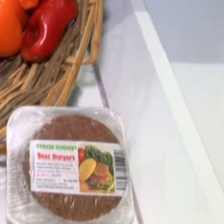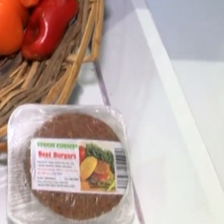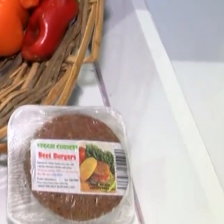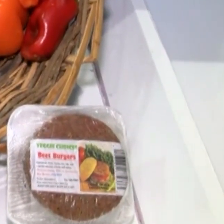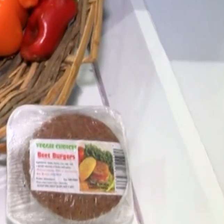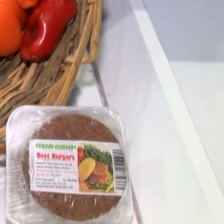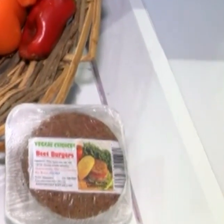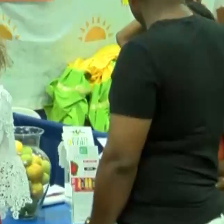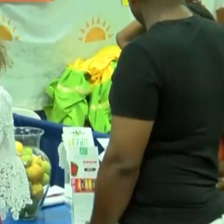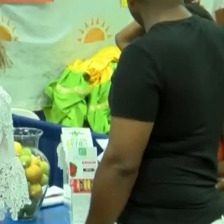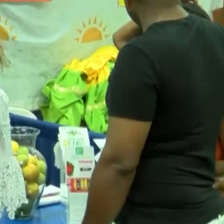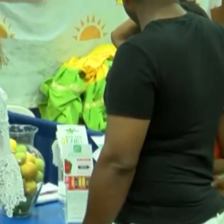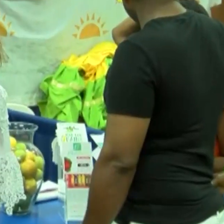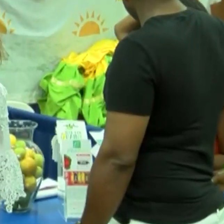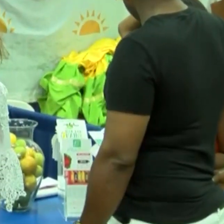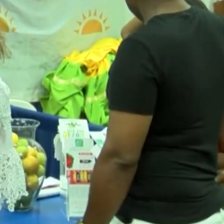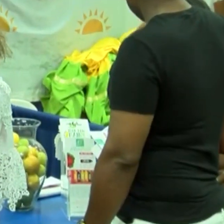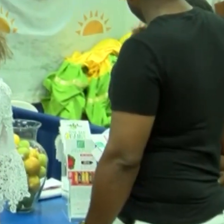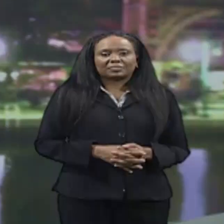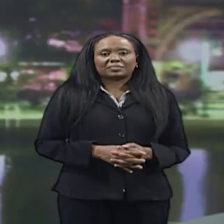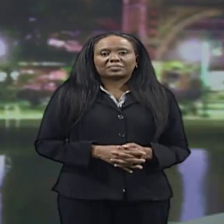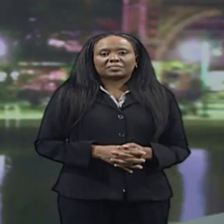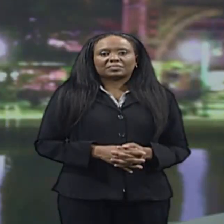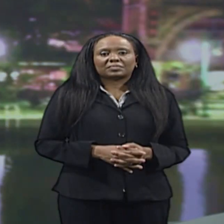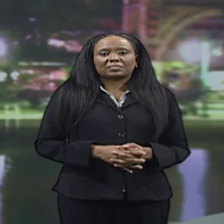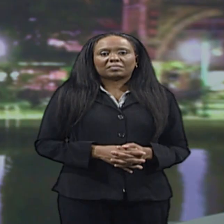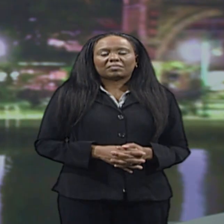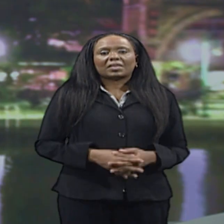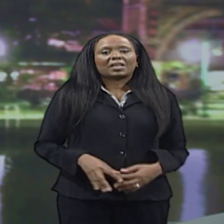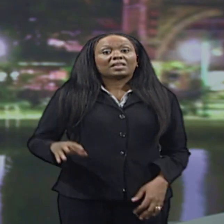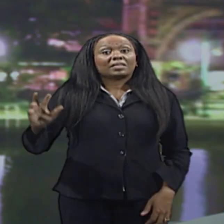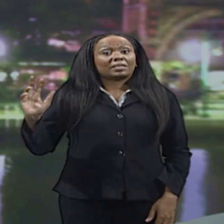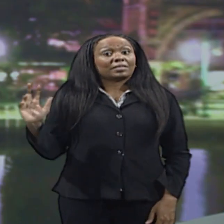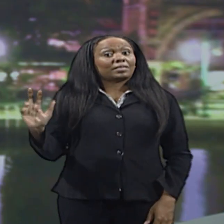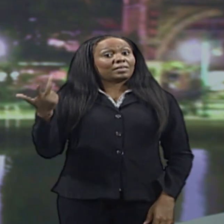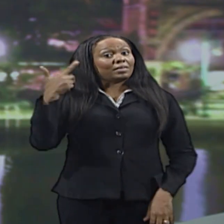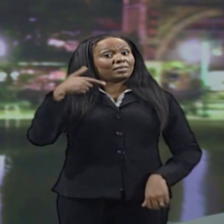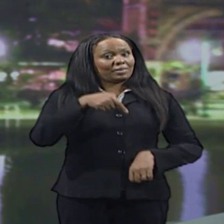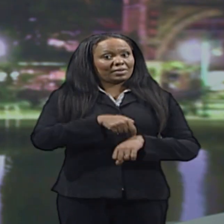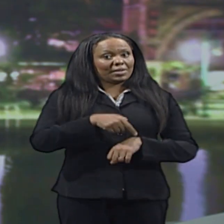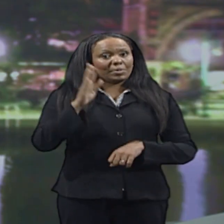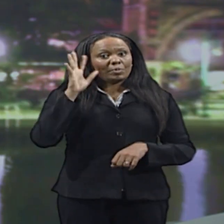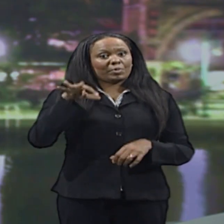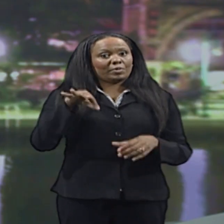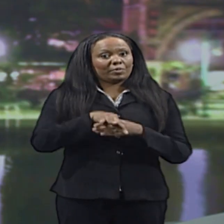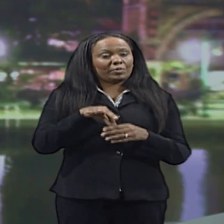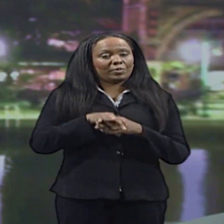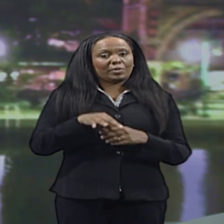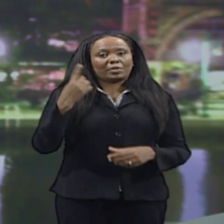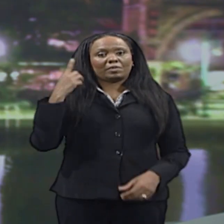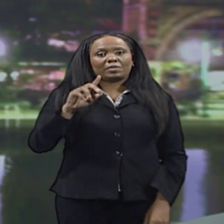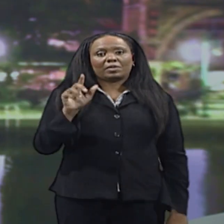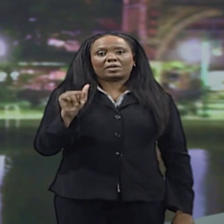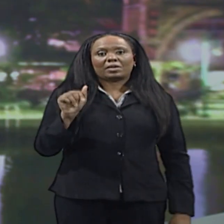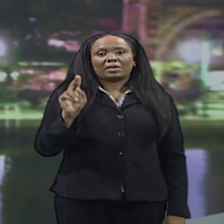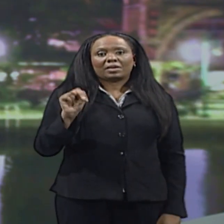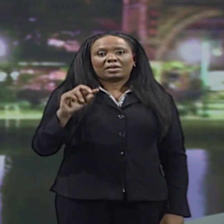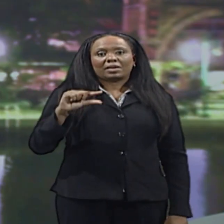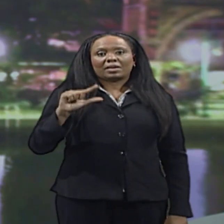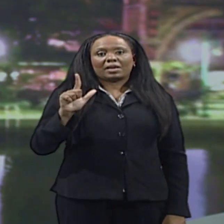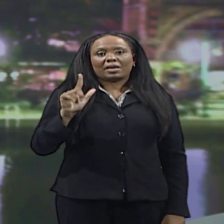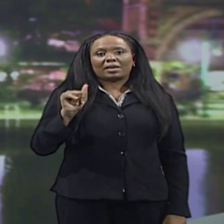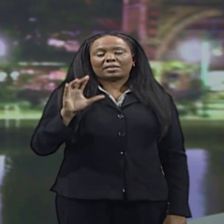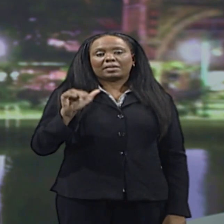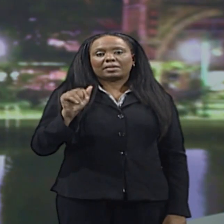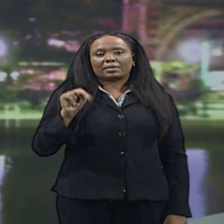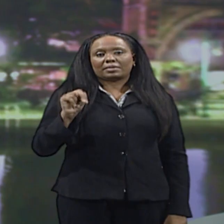Lorna Jones, CBC News. The third round of voting to try and elect an Anglican bishop takes place on June